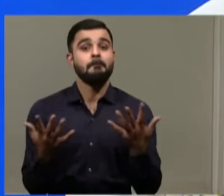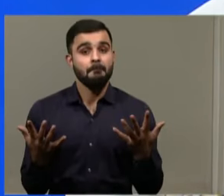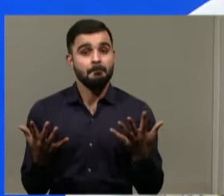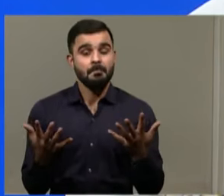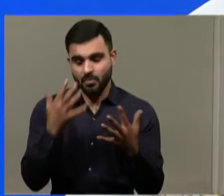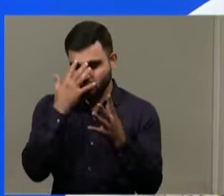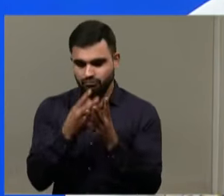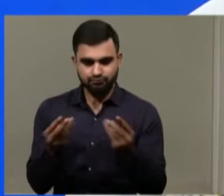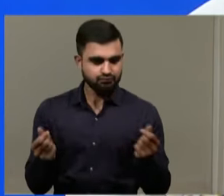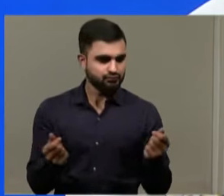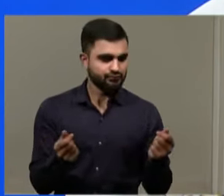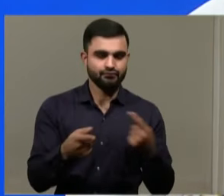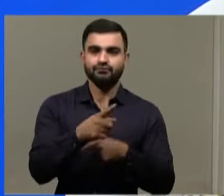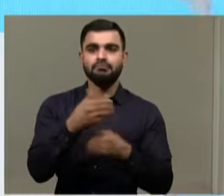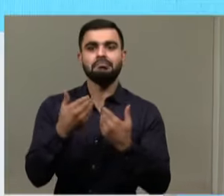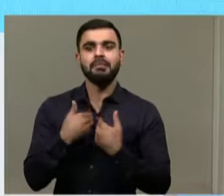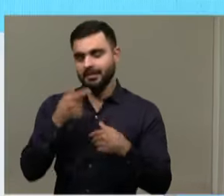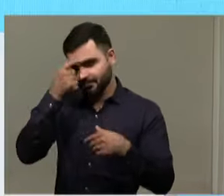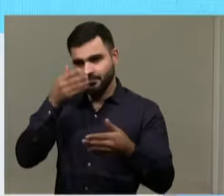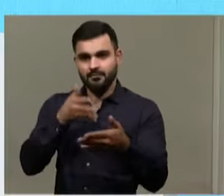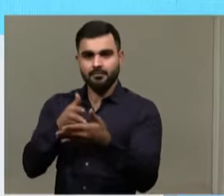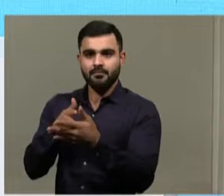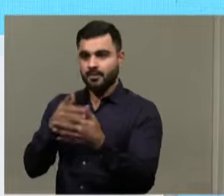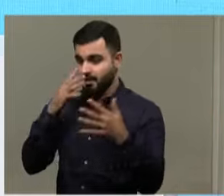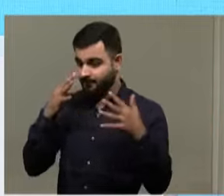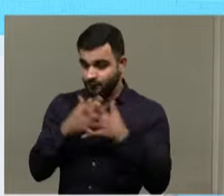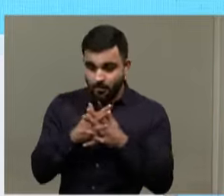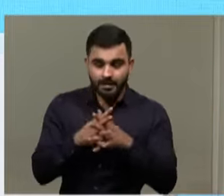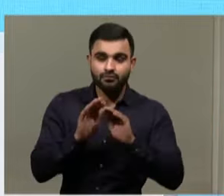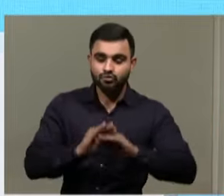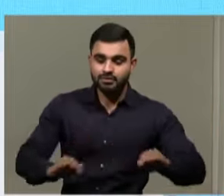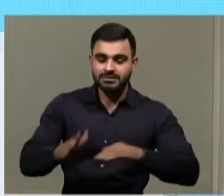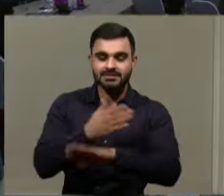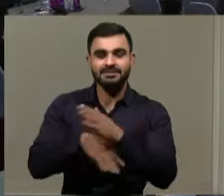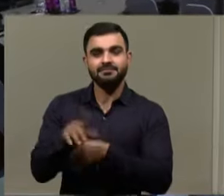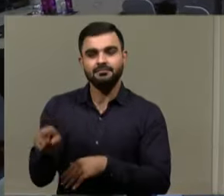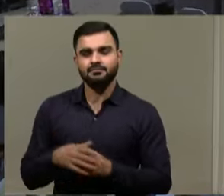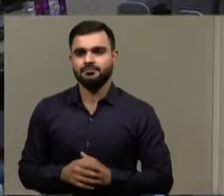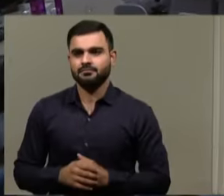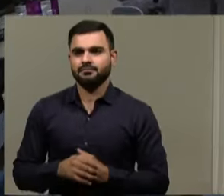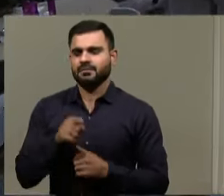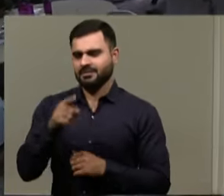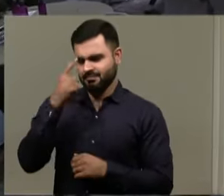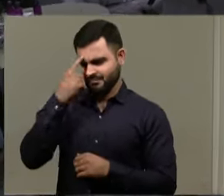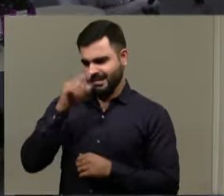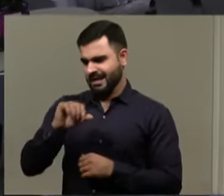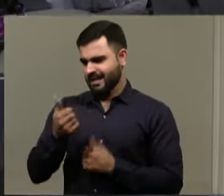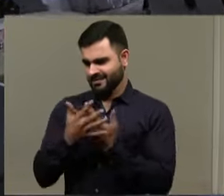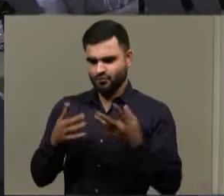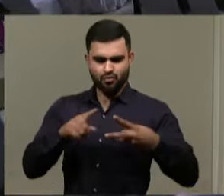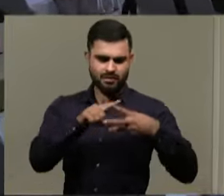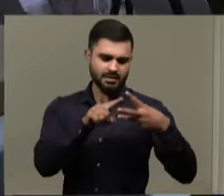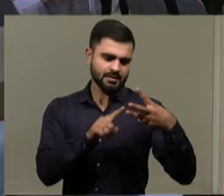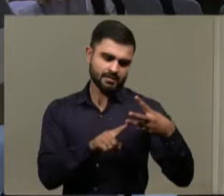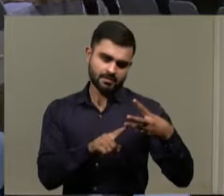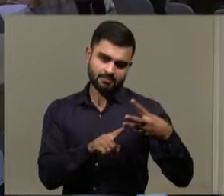you know, solving a problem faced by women, women and children with disabilities. What are some of the things, like, three things that